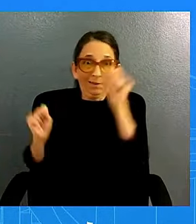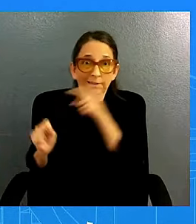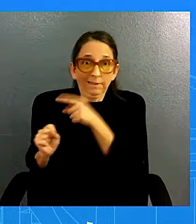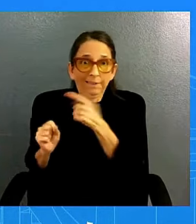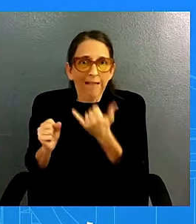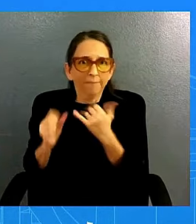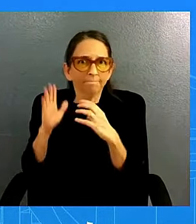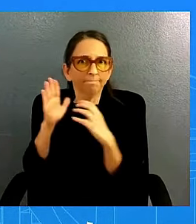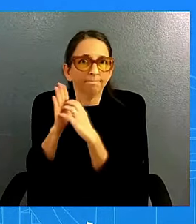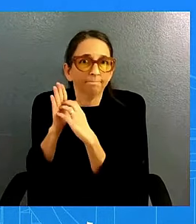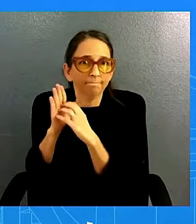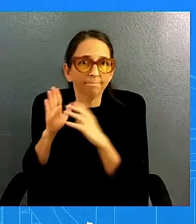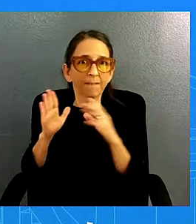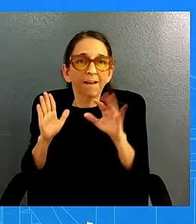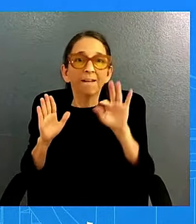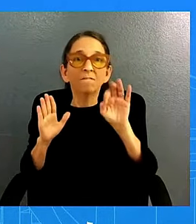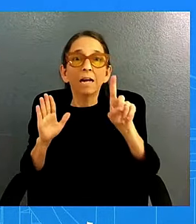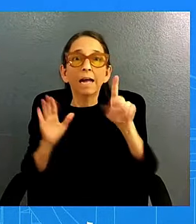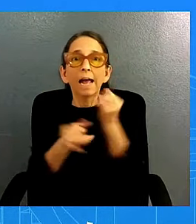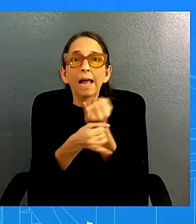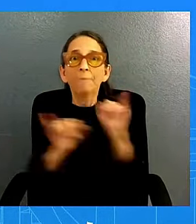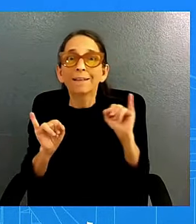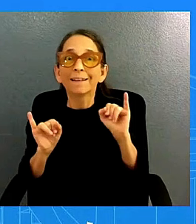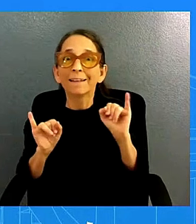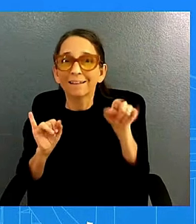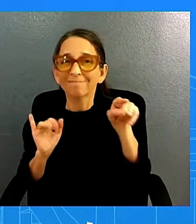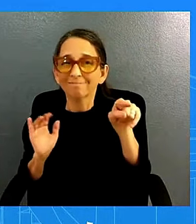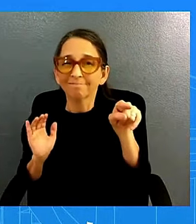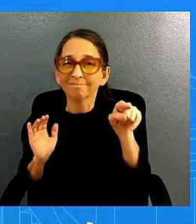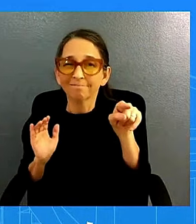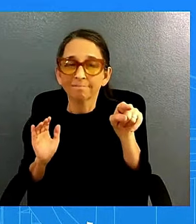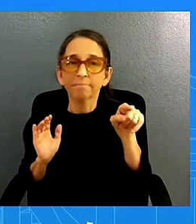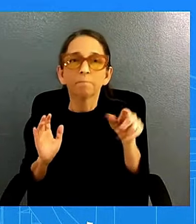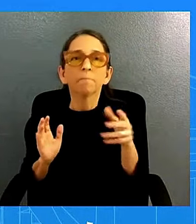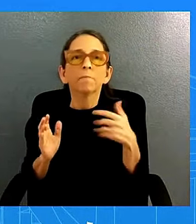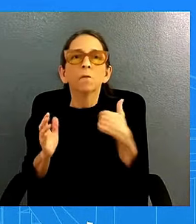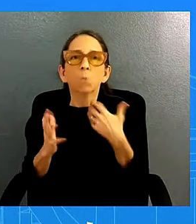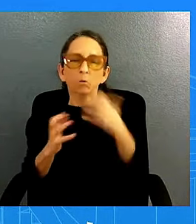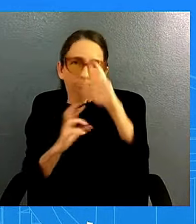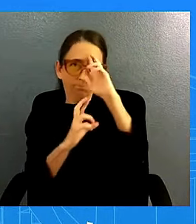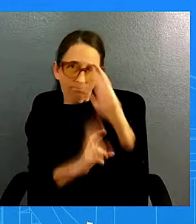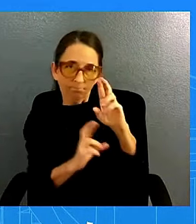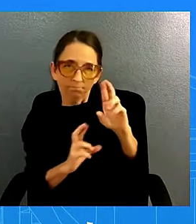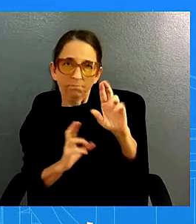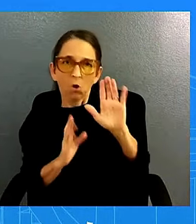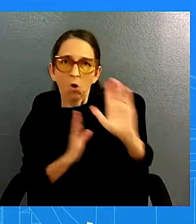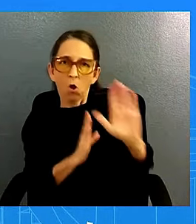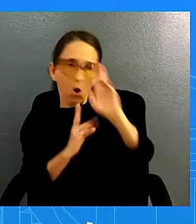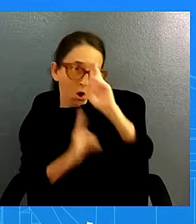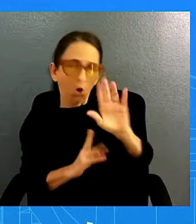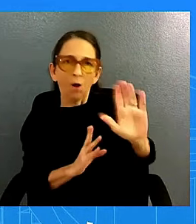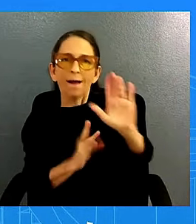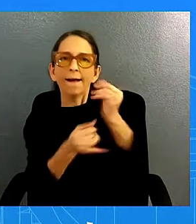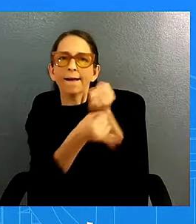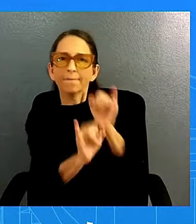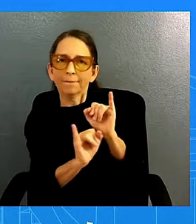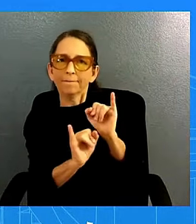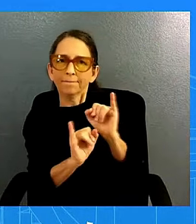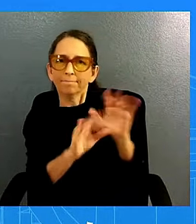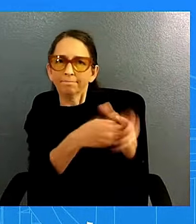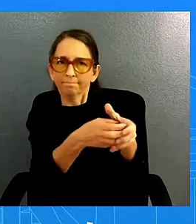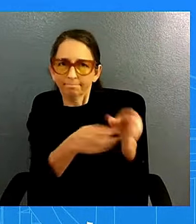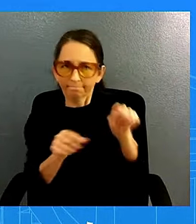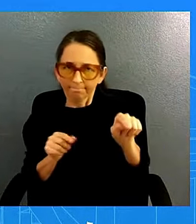about the importance of uh respecting and honoring that independence it's obviously a stark contrast uh with our predecessor